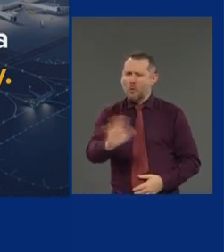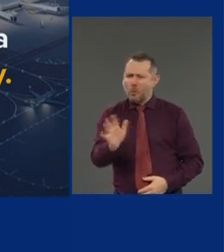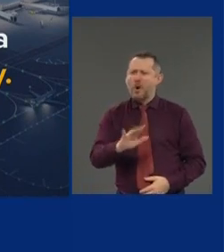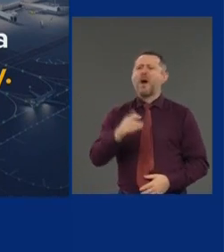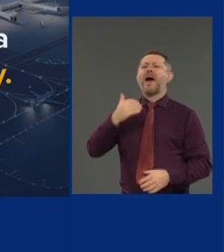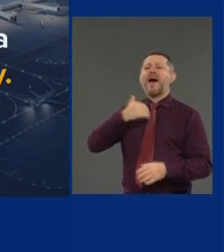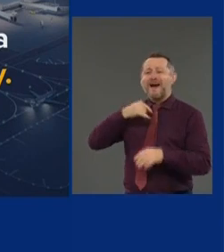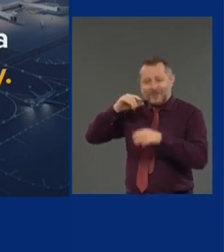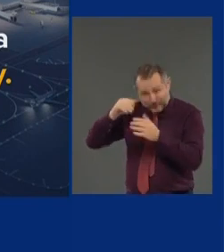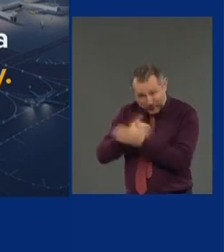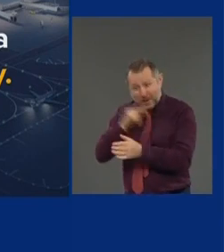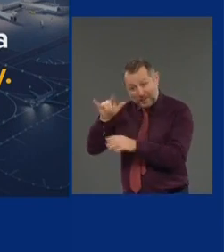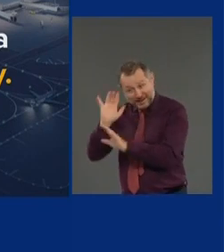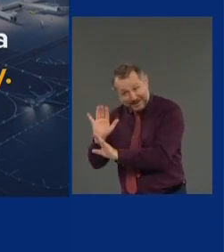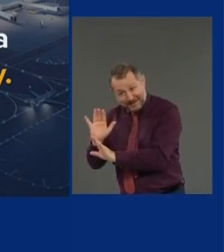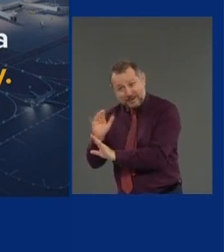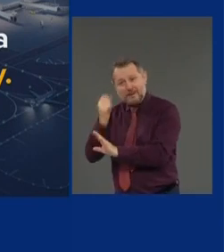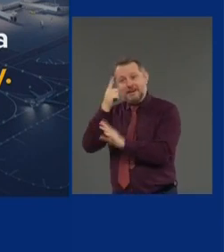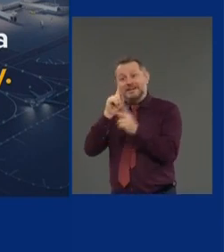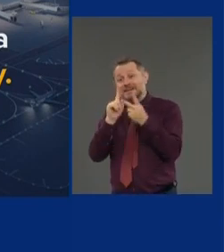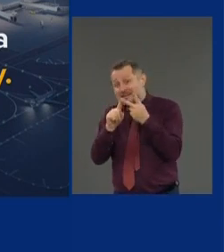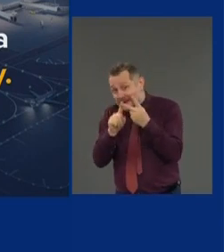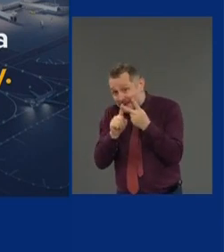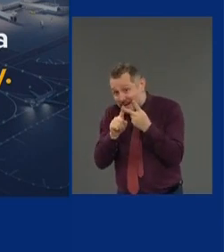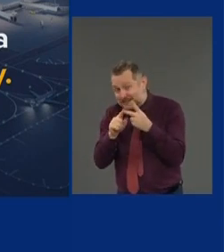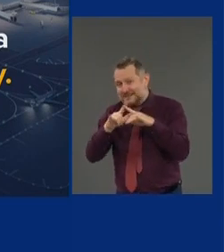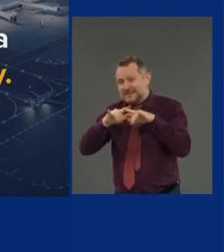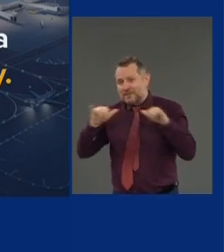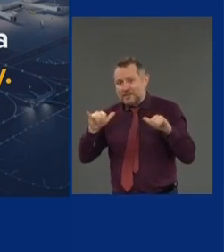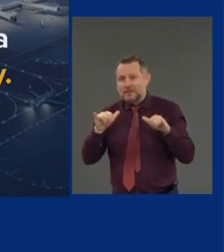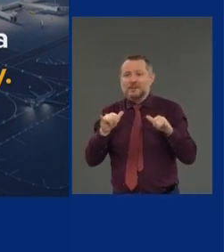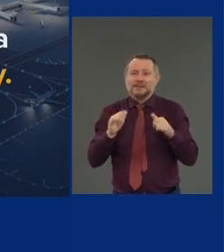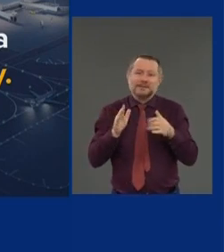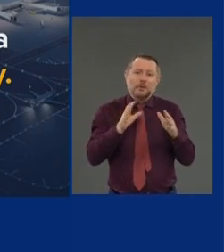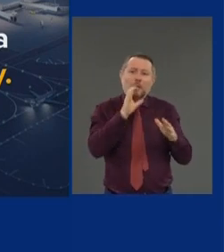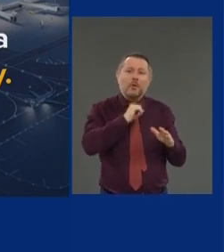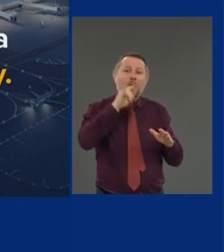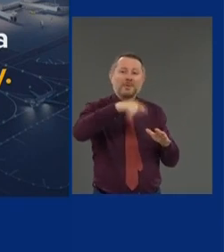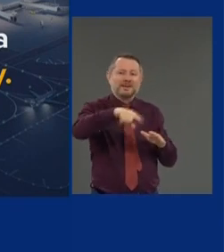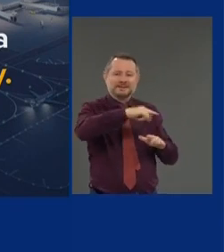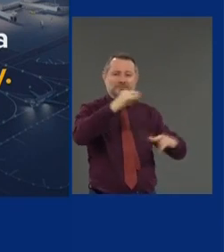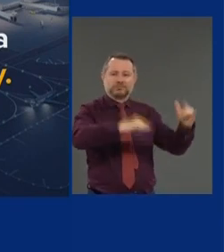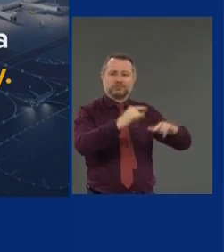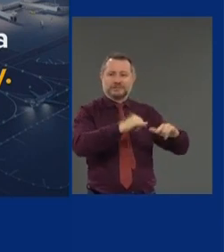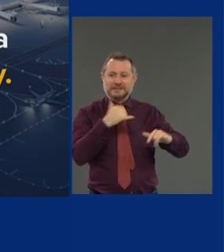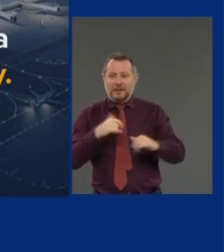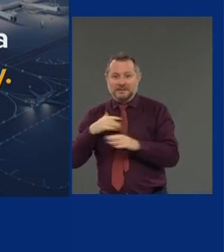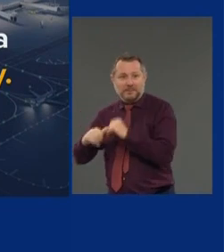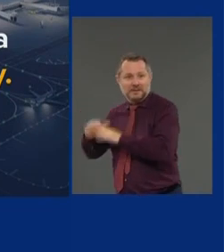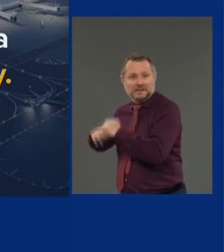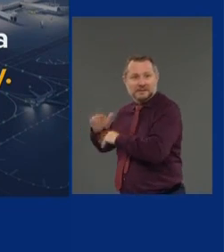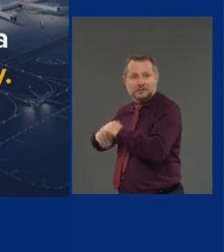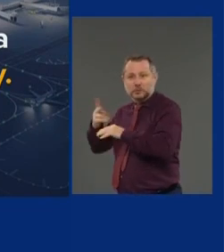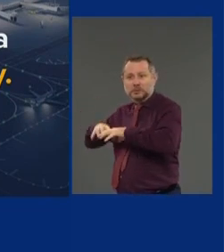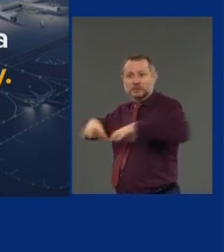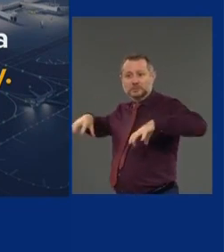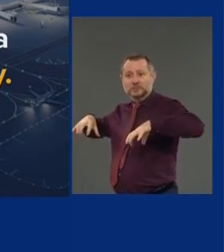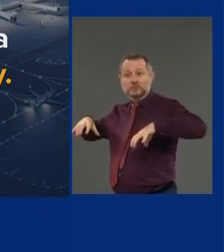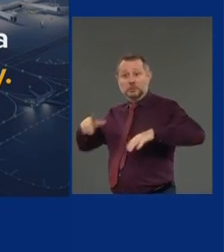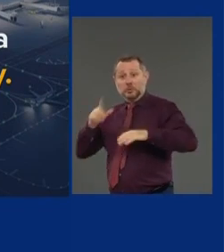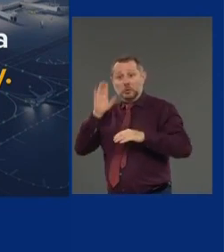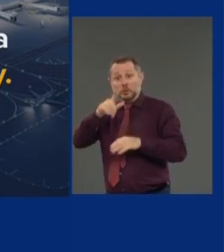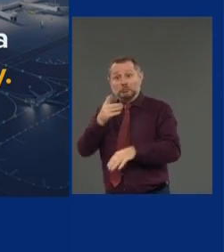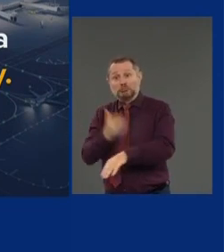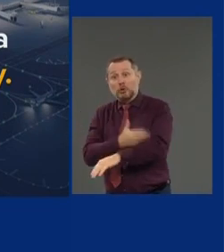you're operating the old airport. Right? This is renovate your home while you're